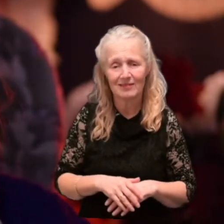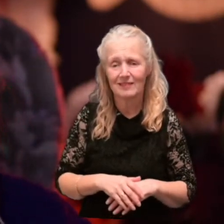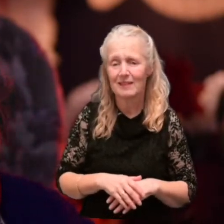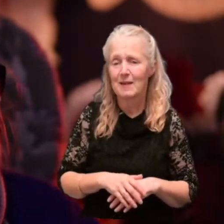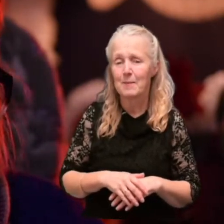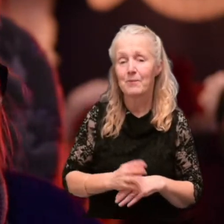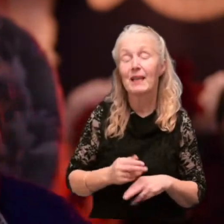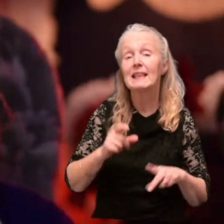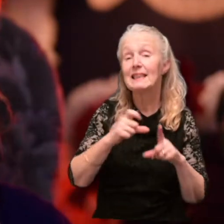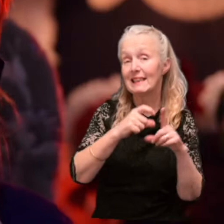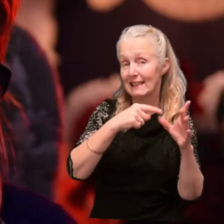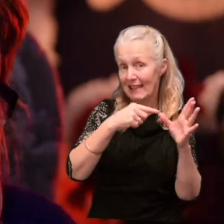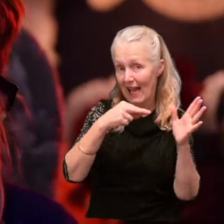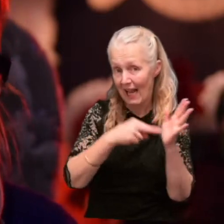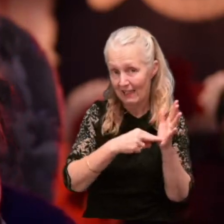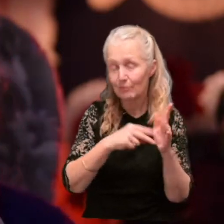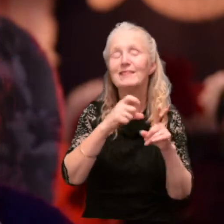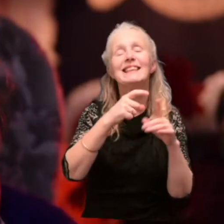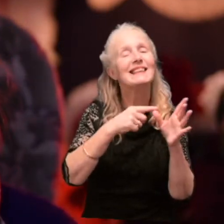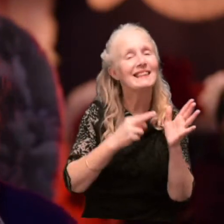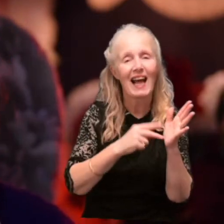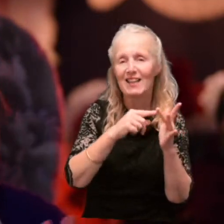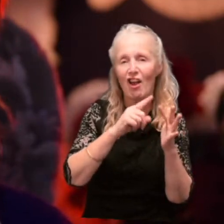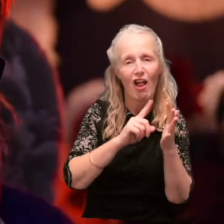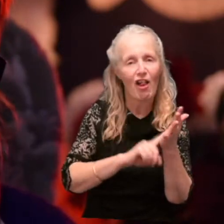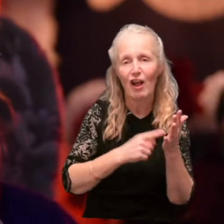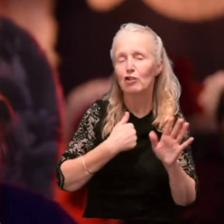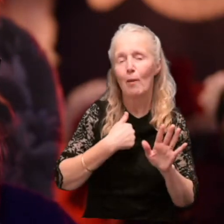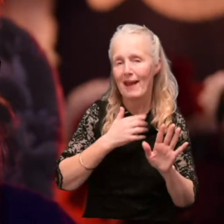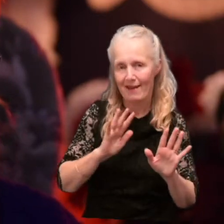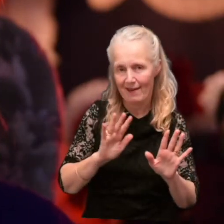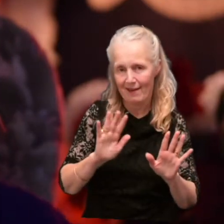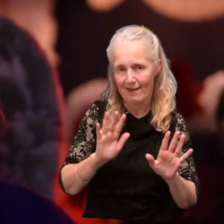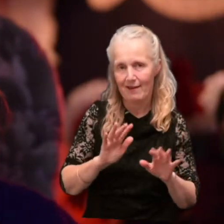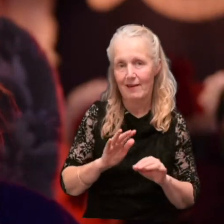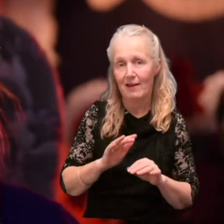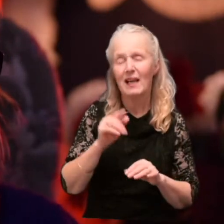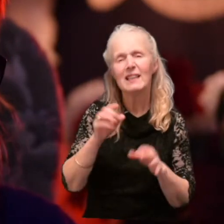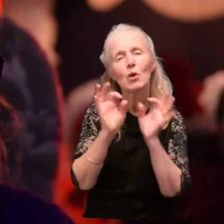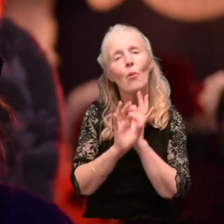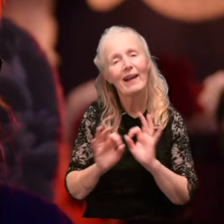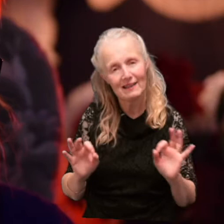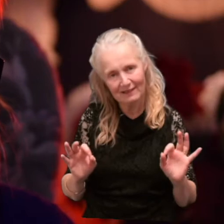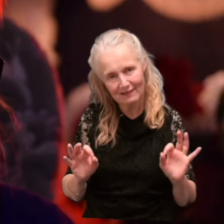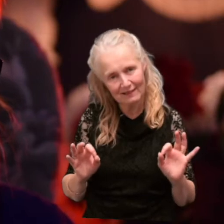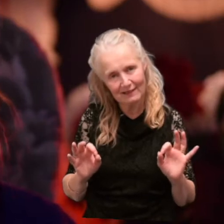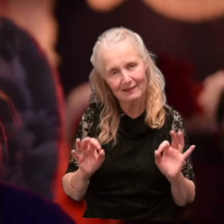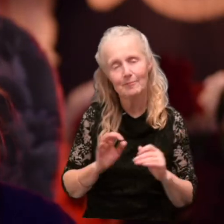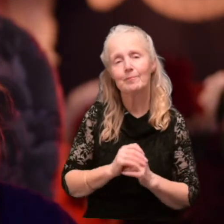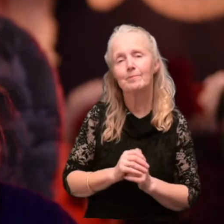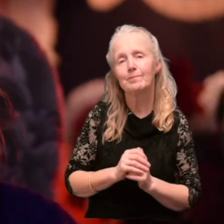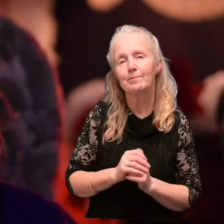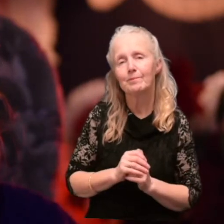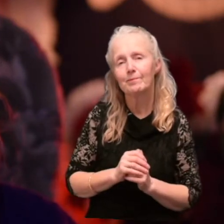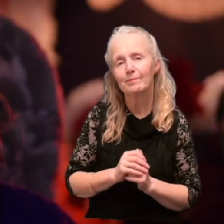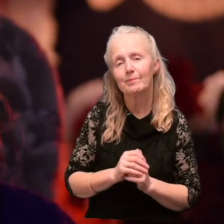And Dan, Daniel, not me. Well, he's quiet too. But deep.